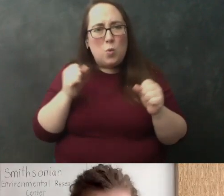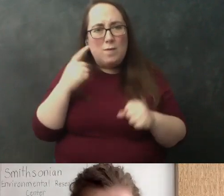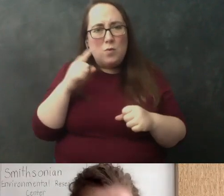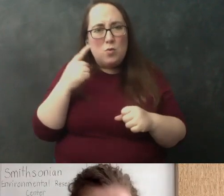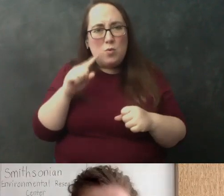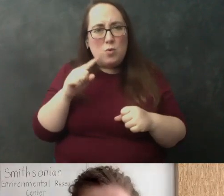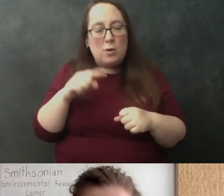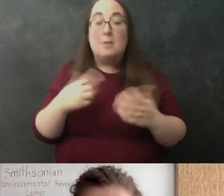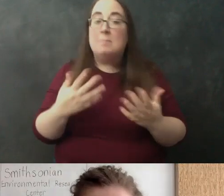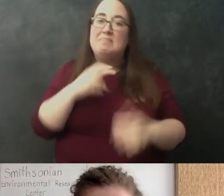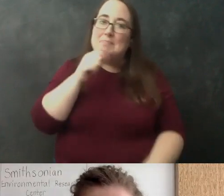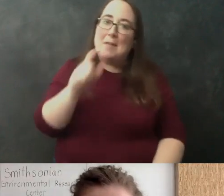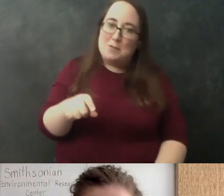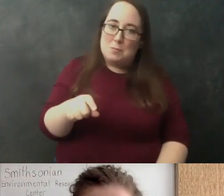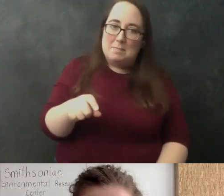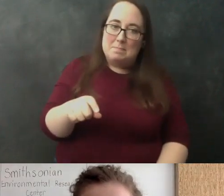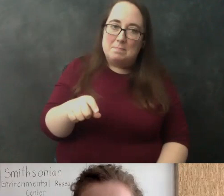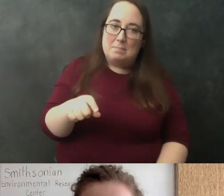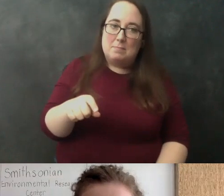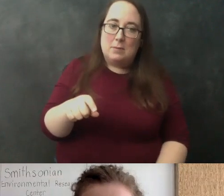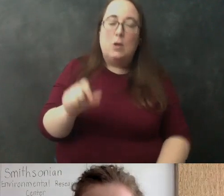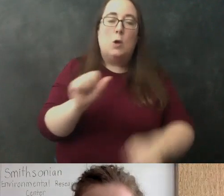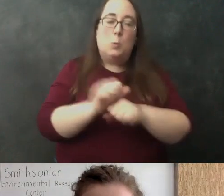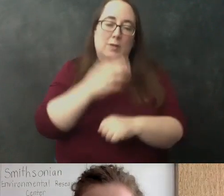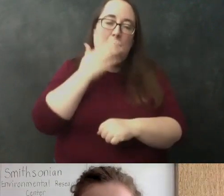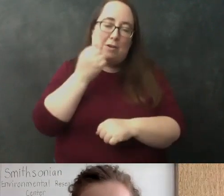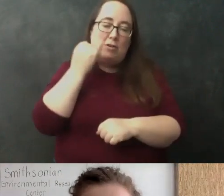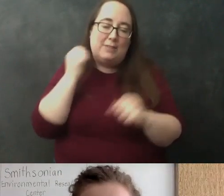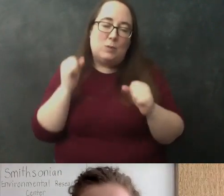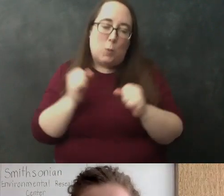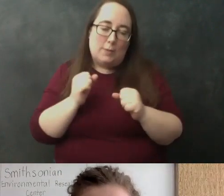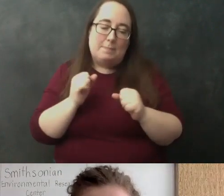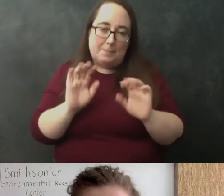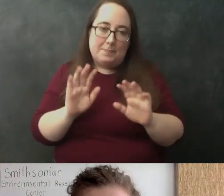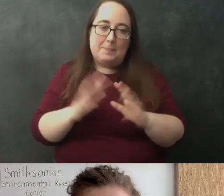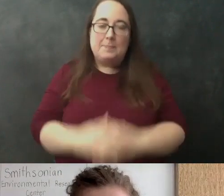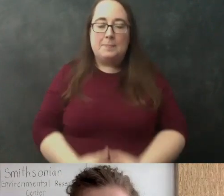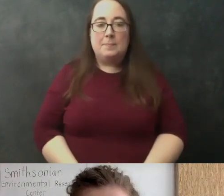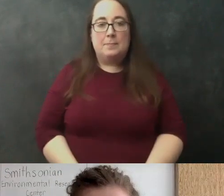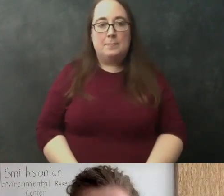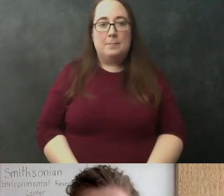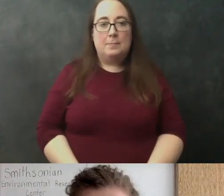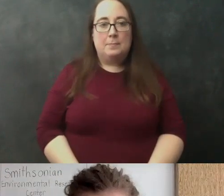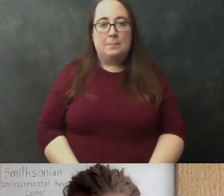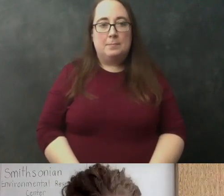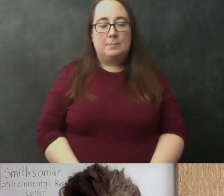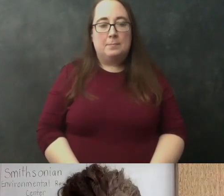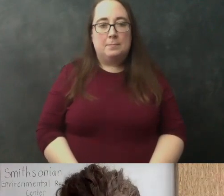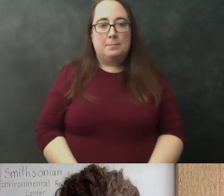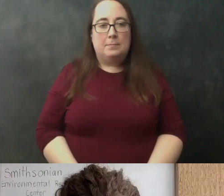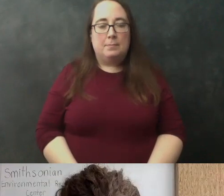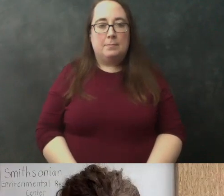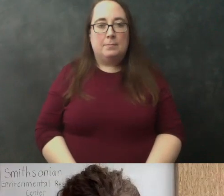well it doesn't have to be cold um but it works better if it is cold um so um it's just a way of helping to um